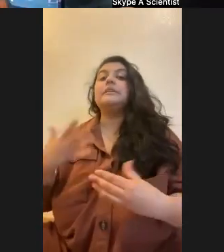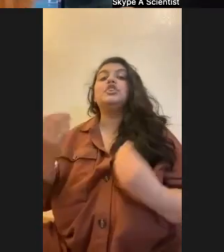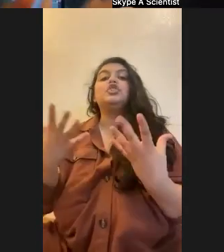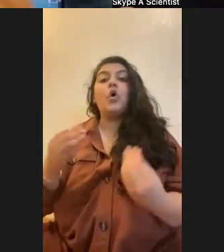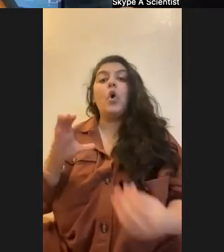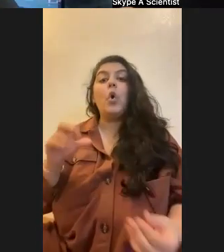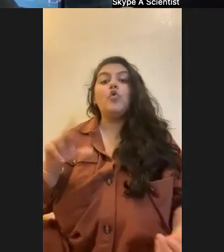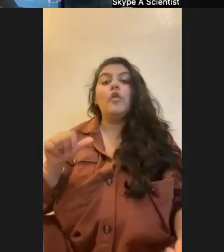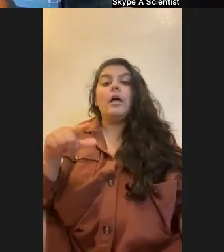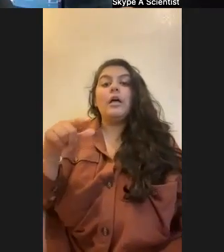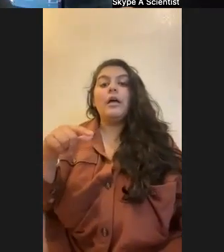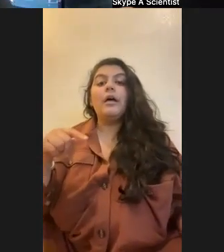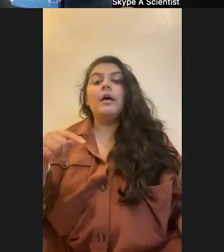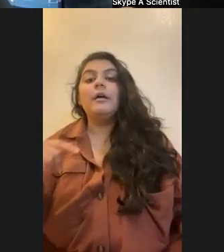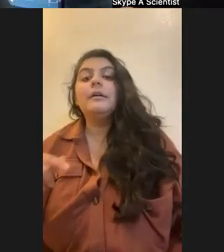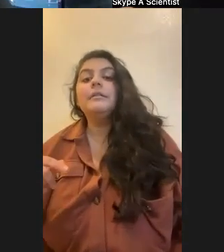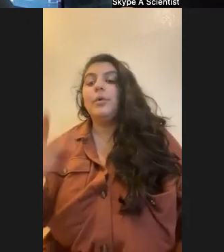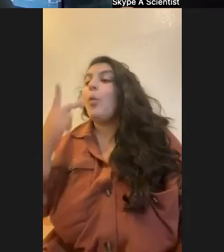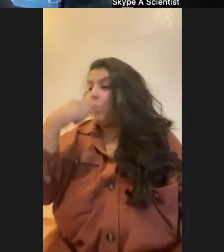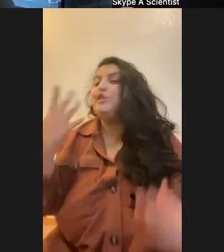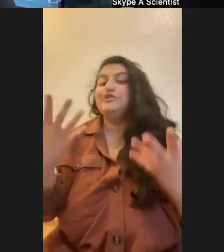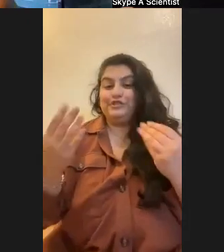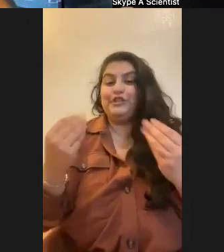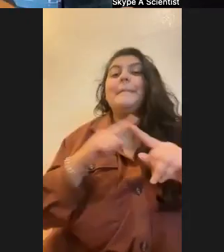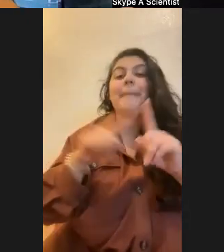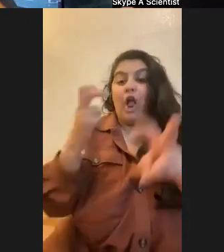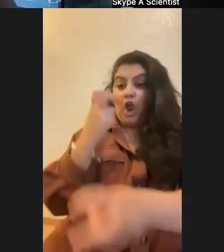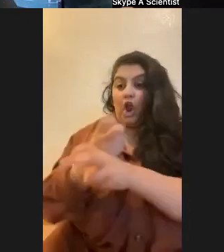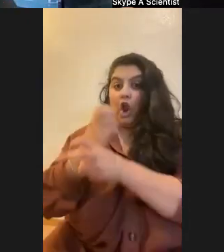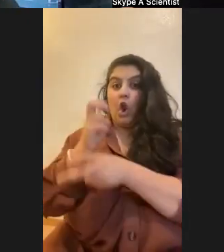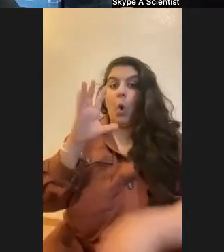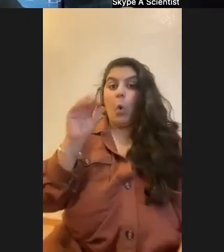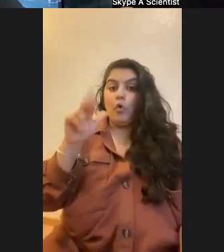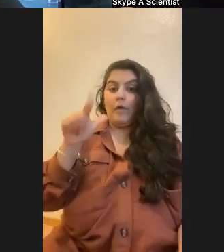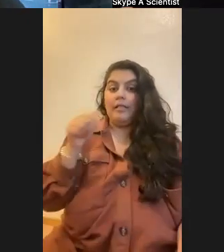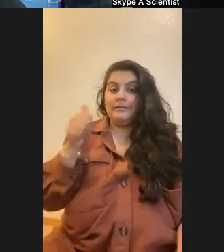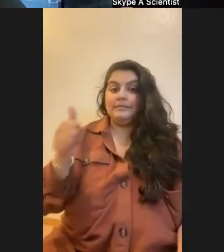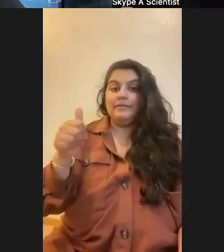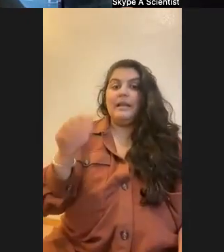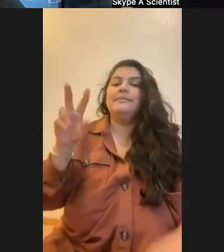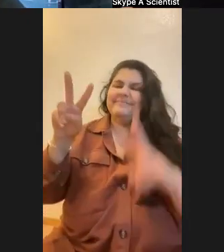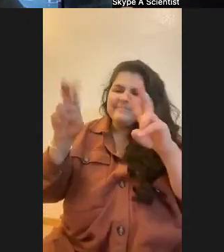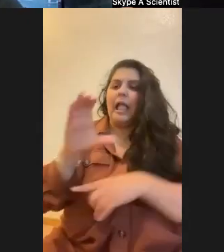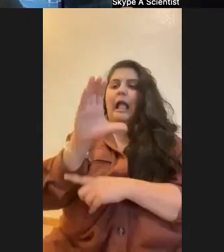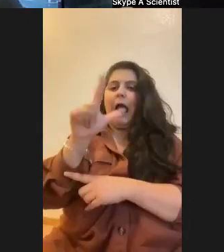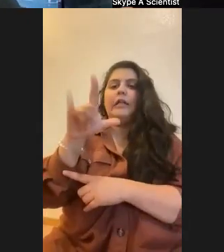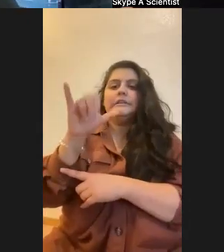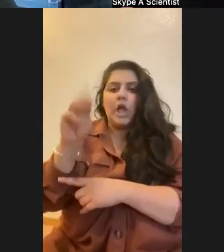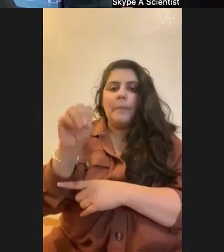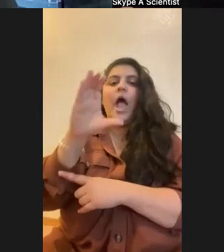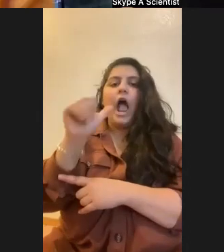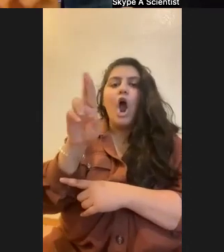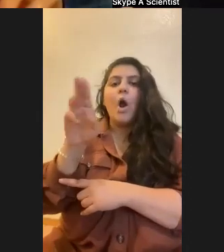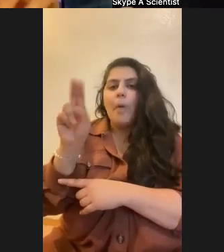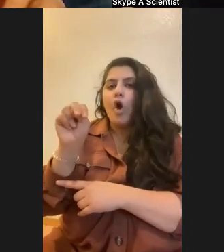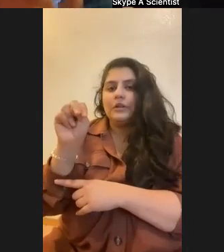be like, as it looks pretty soft, but your hard coral, it's you have to remember it's like a, it's a calcium carbonate structure. And